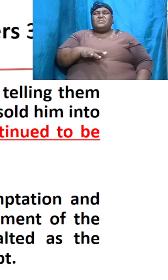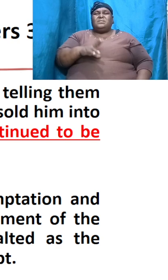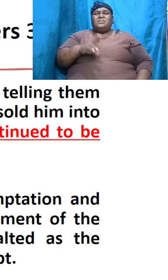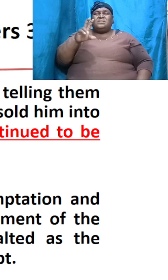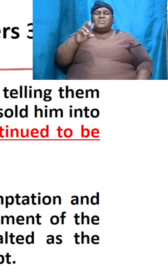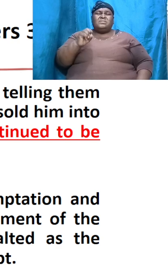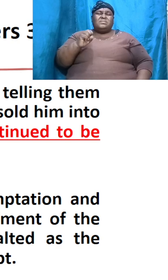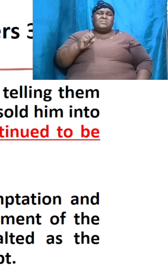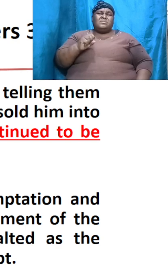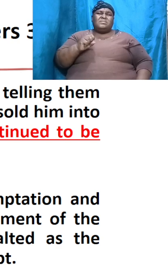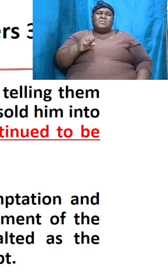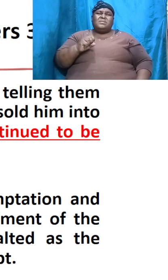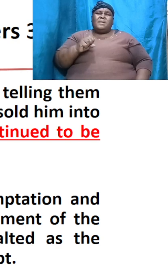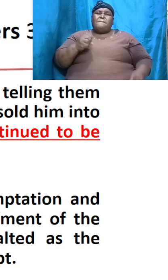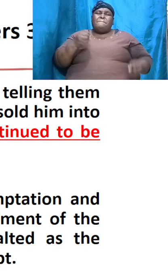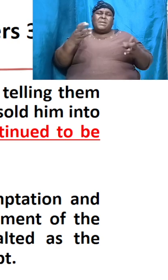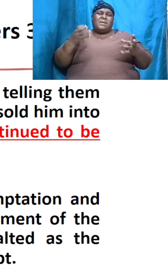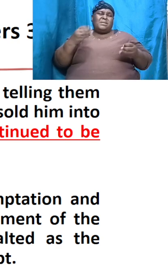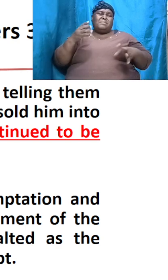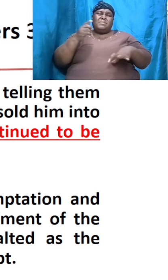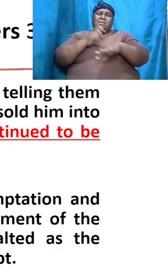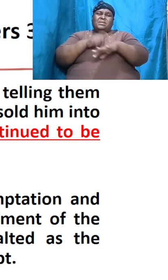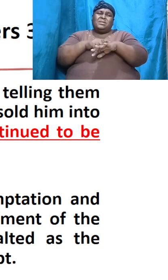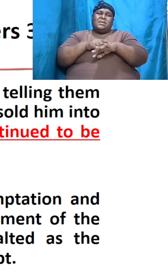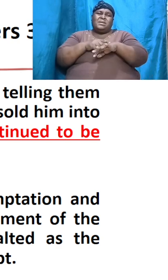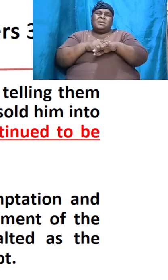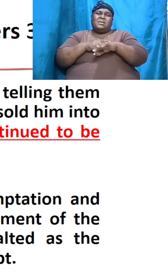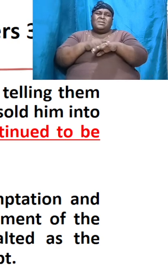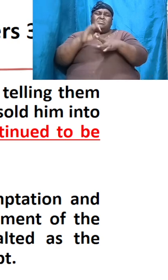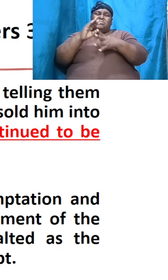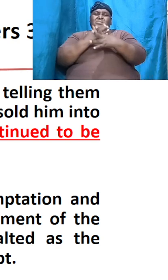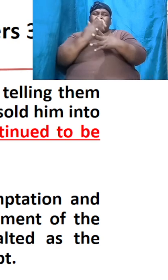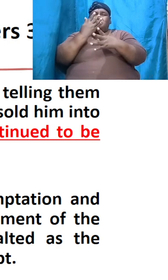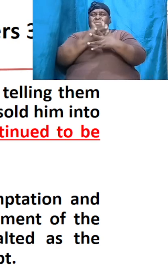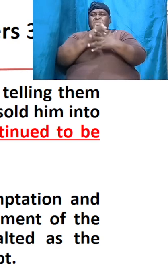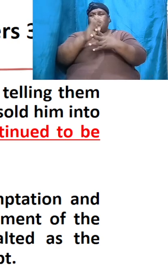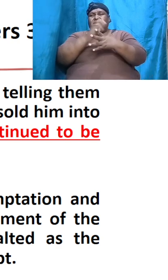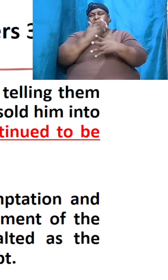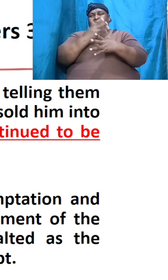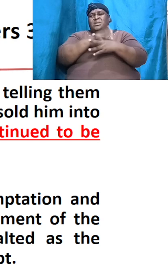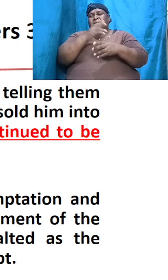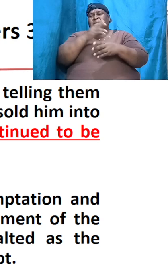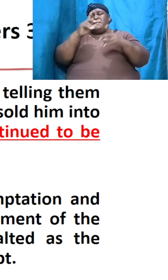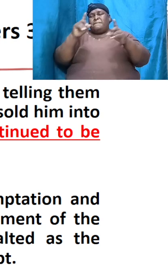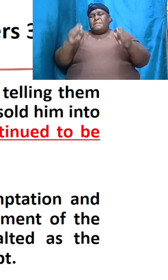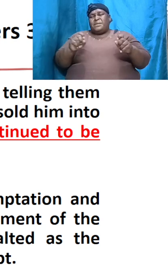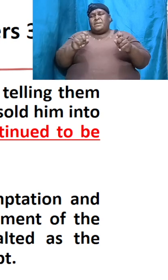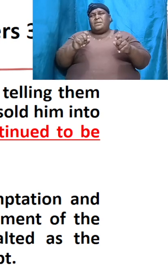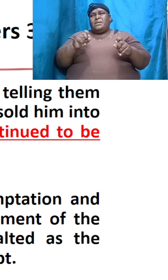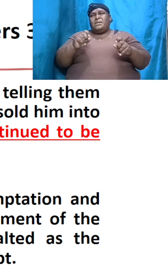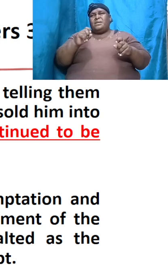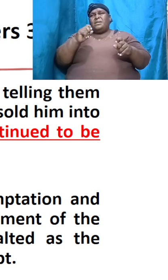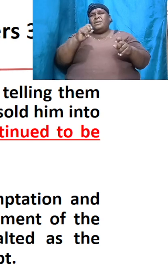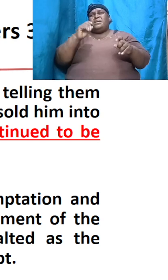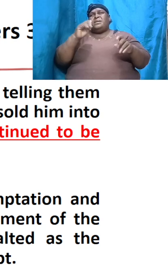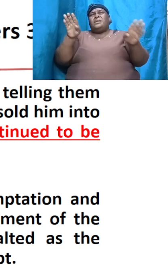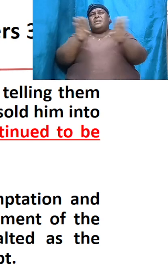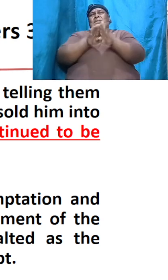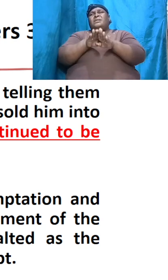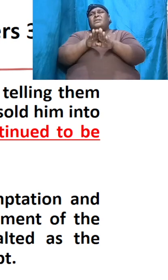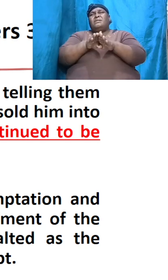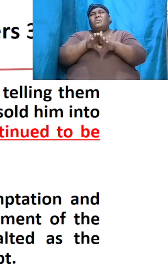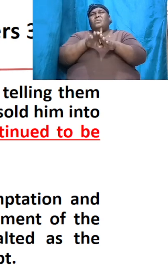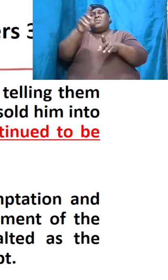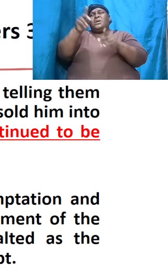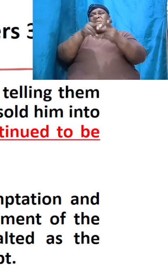about thirty so a lot of time was spent between being locked up from one place